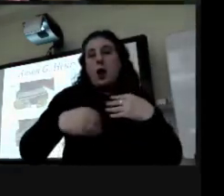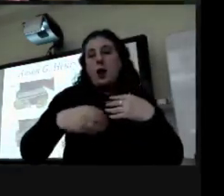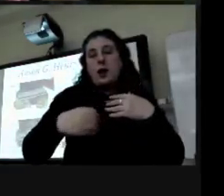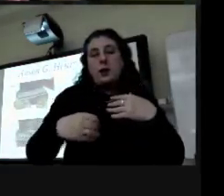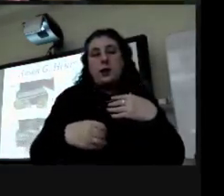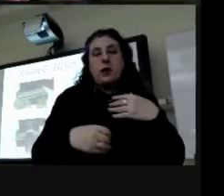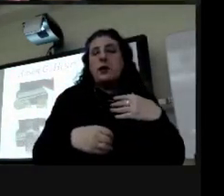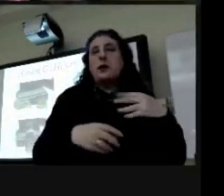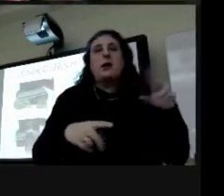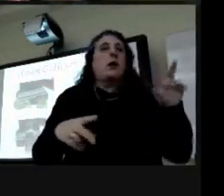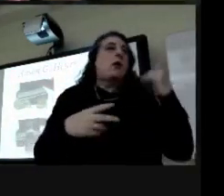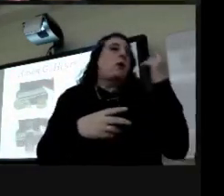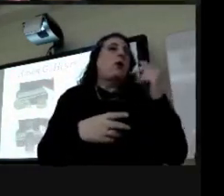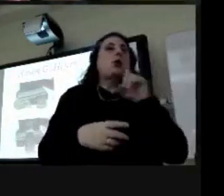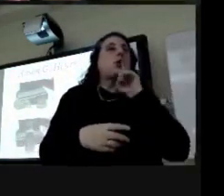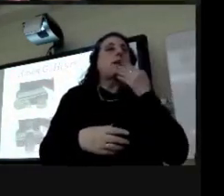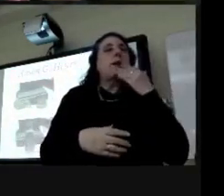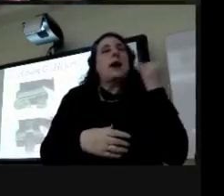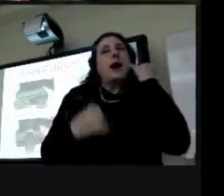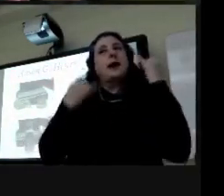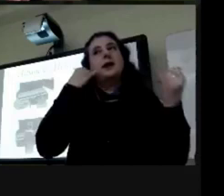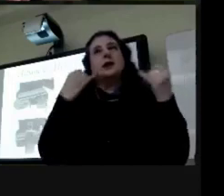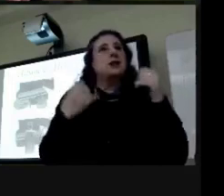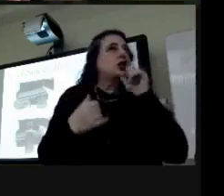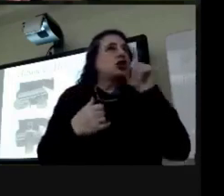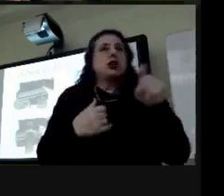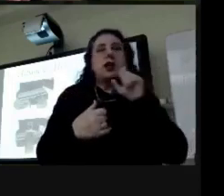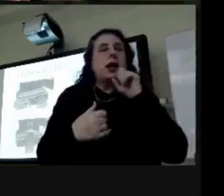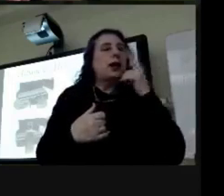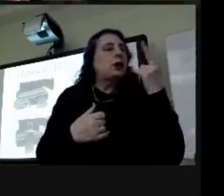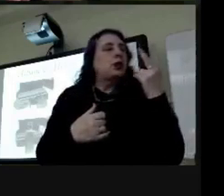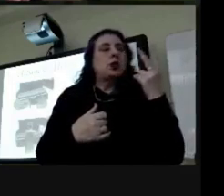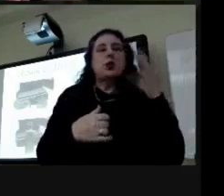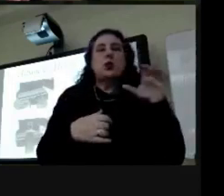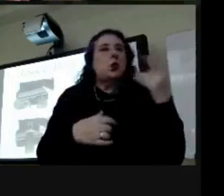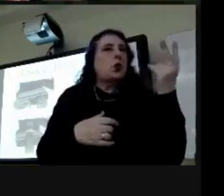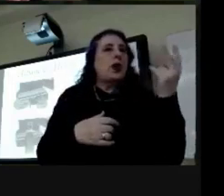and for the record those are both really bad ideas you shouldn't do either one of those things